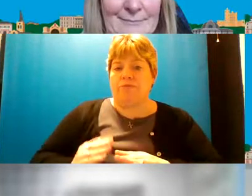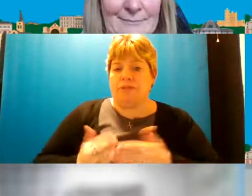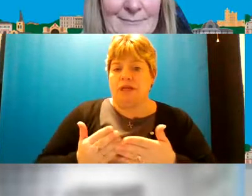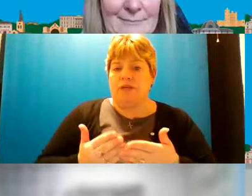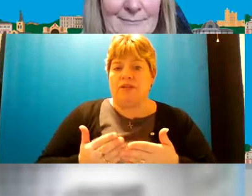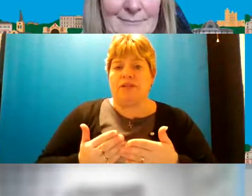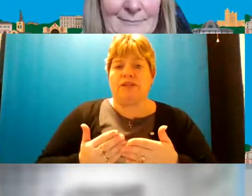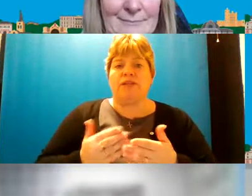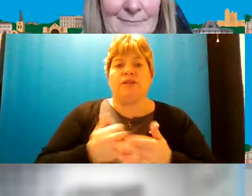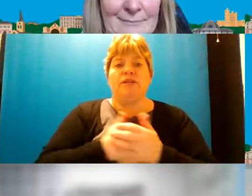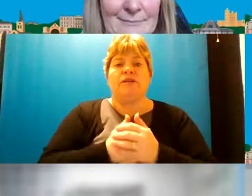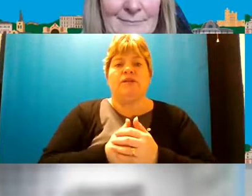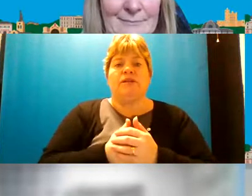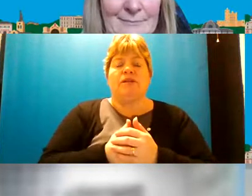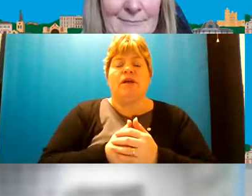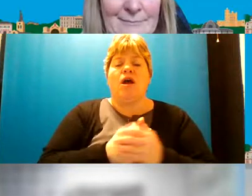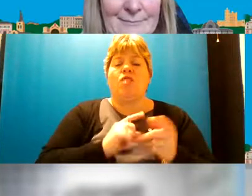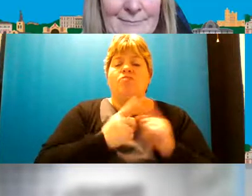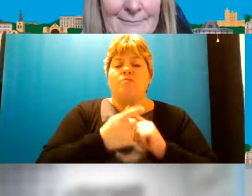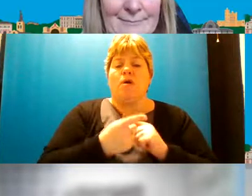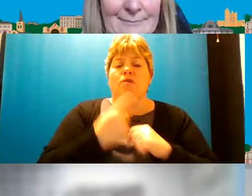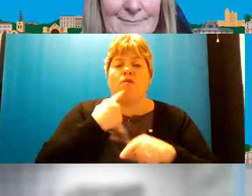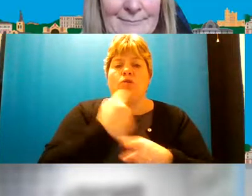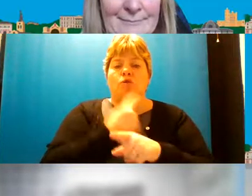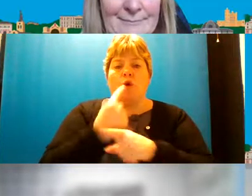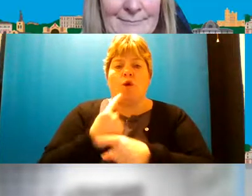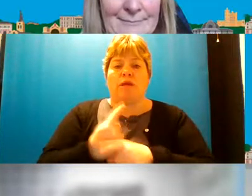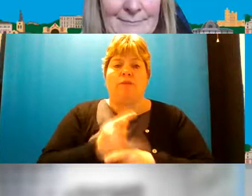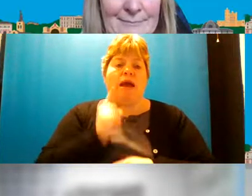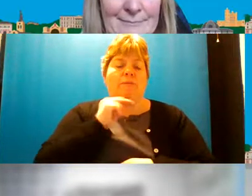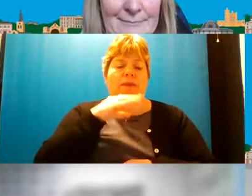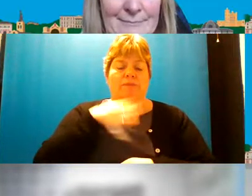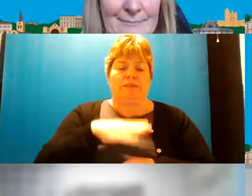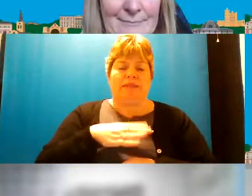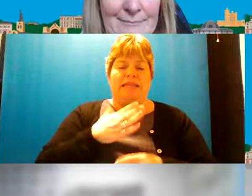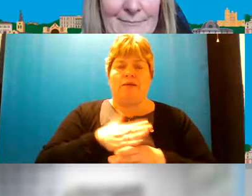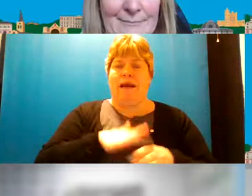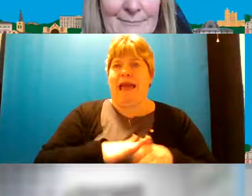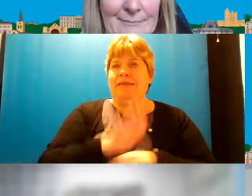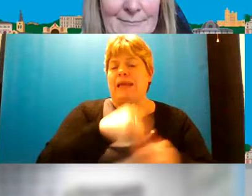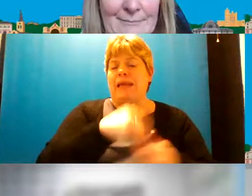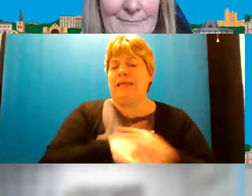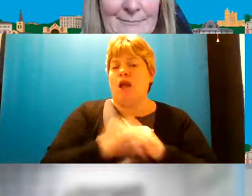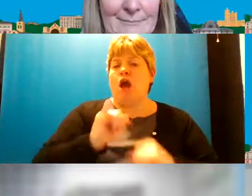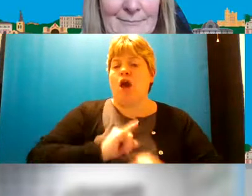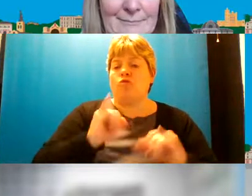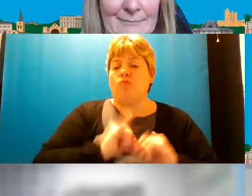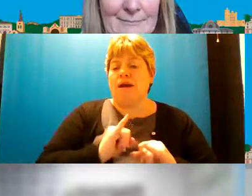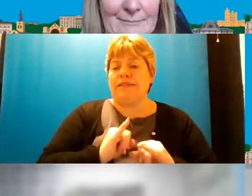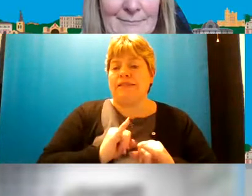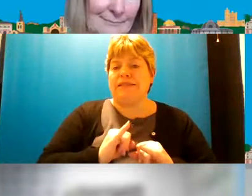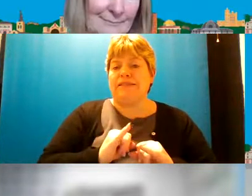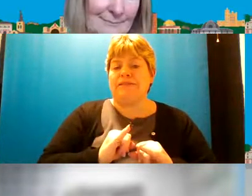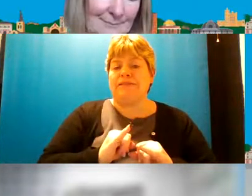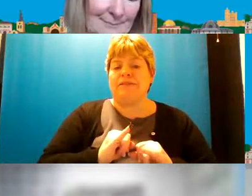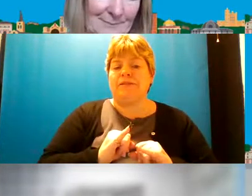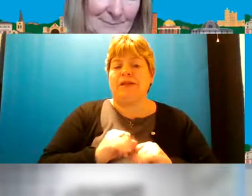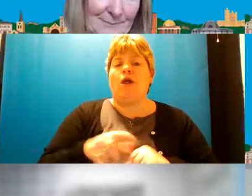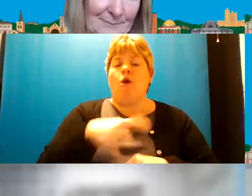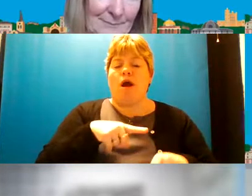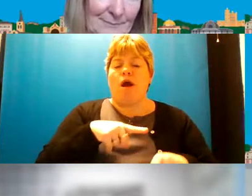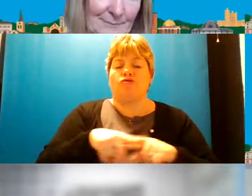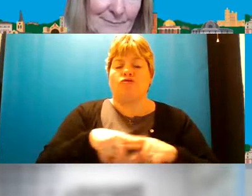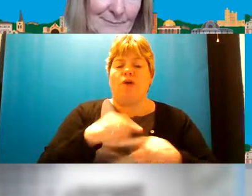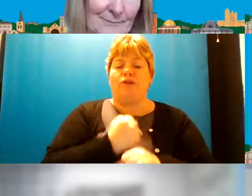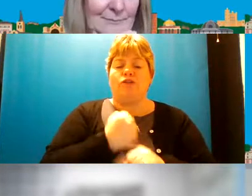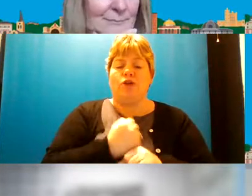the responses that we're talking about as people's needs are escalating in crisis then it what we are trying to do is